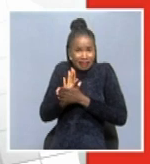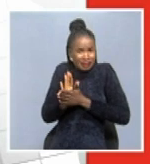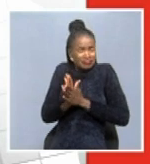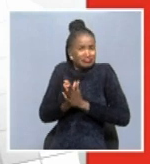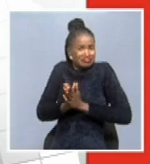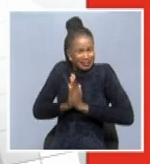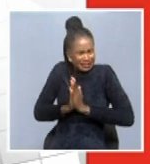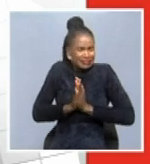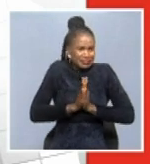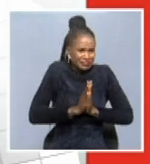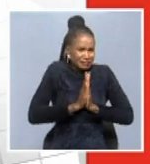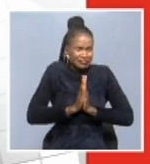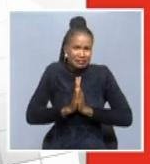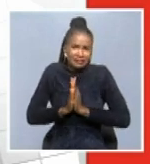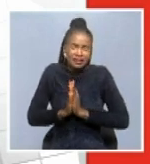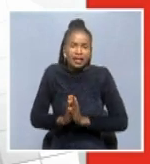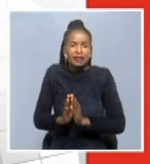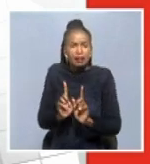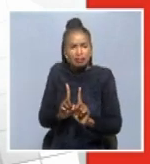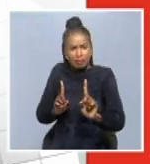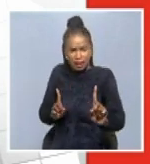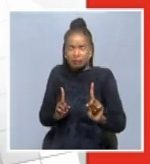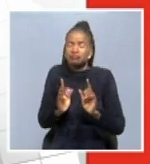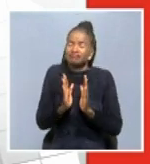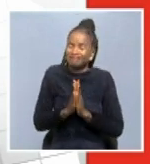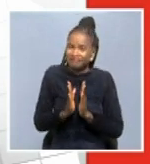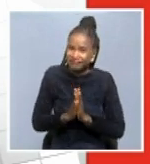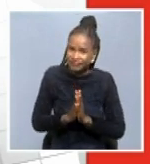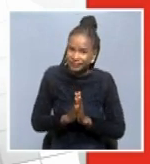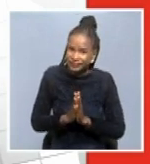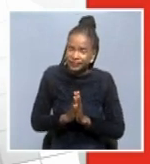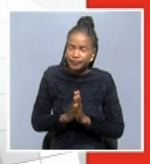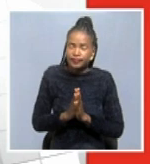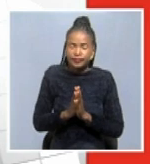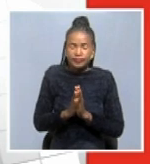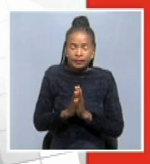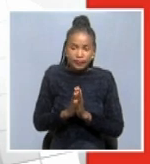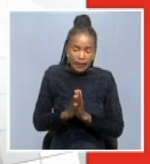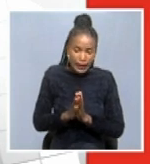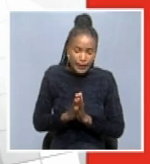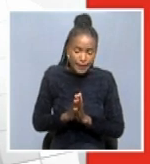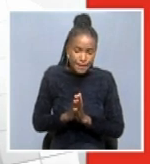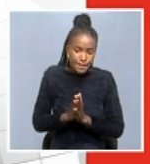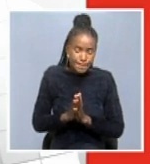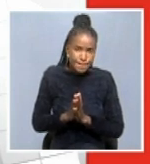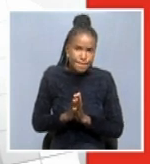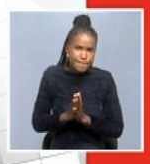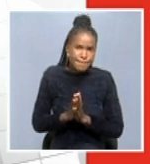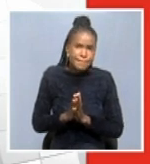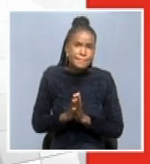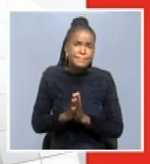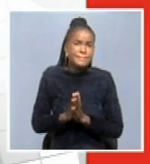observe social distancing and also just be sure that you are